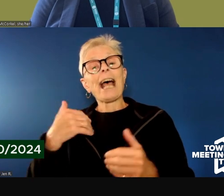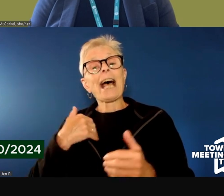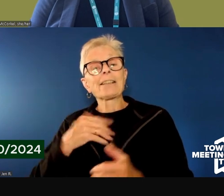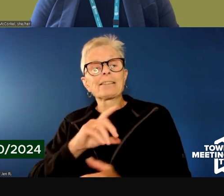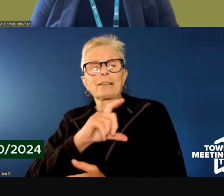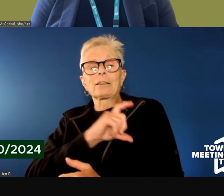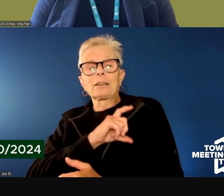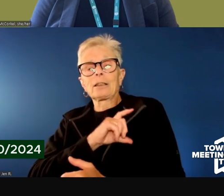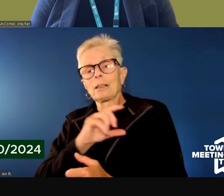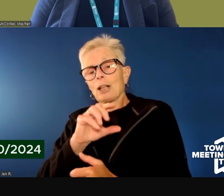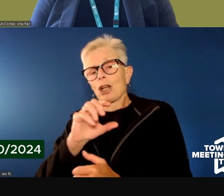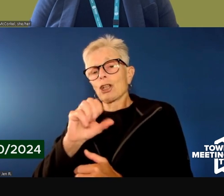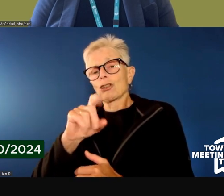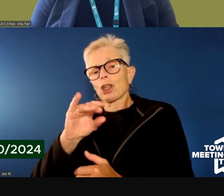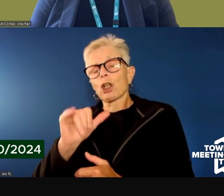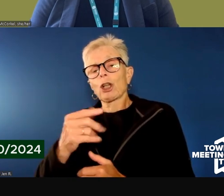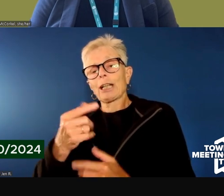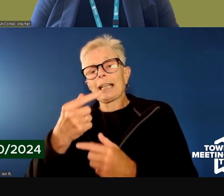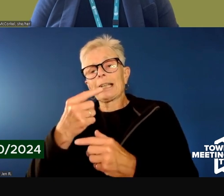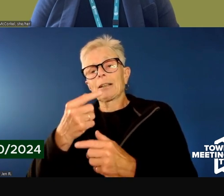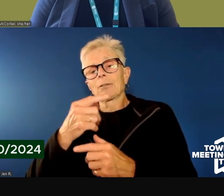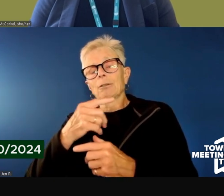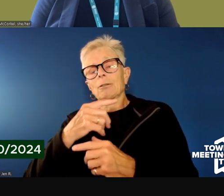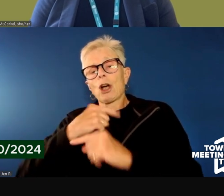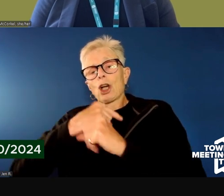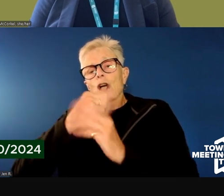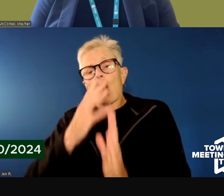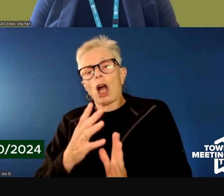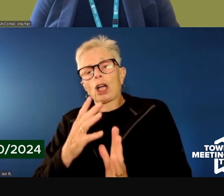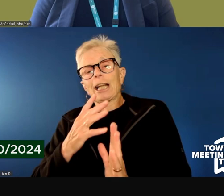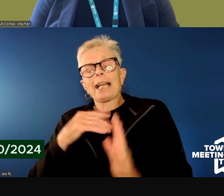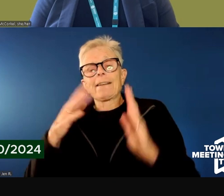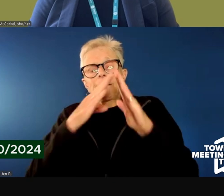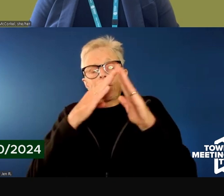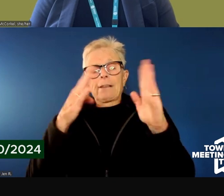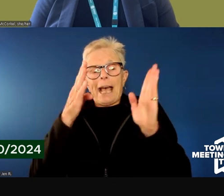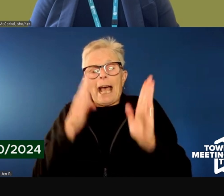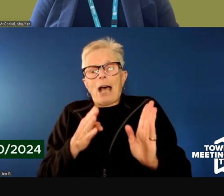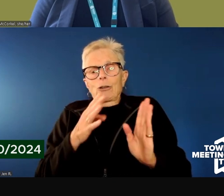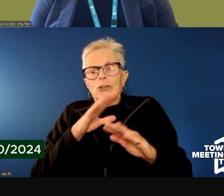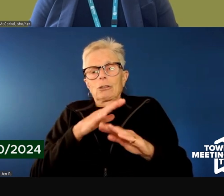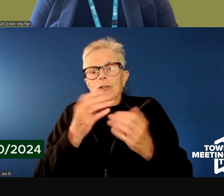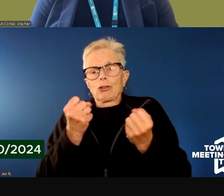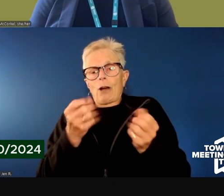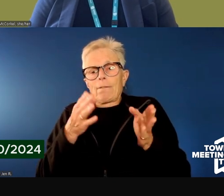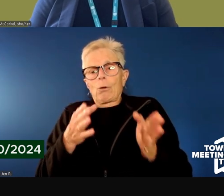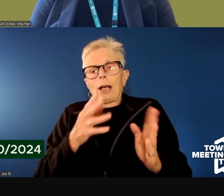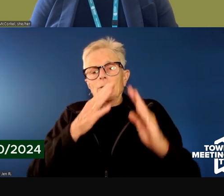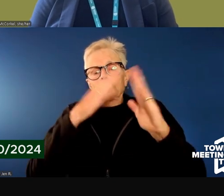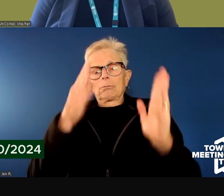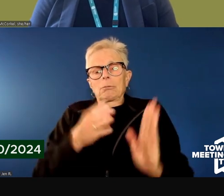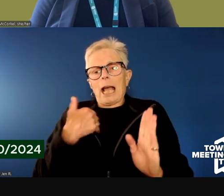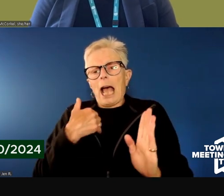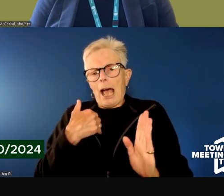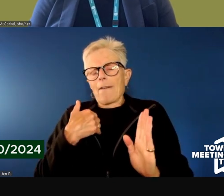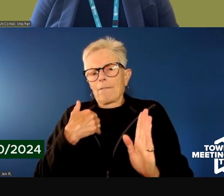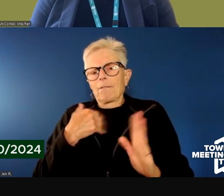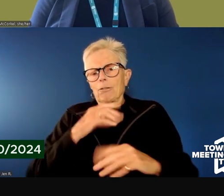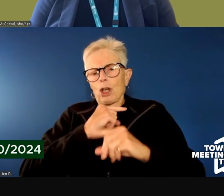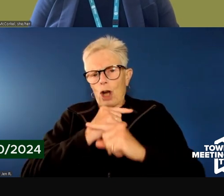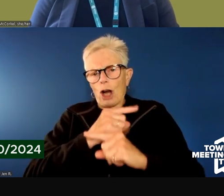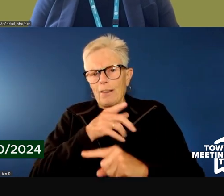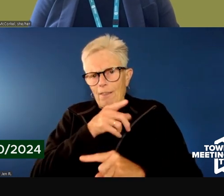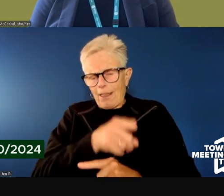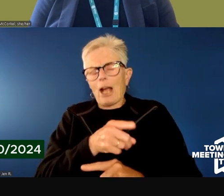in the guard shack business hours, and there is a response for UVM